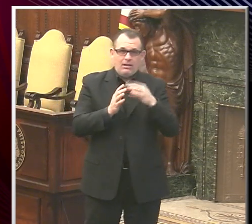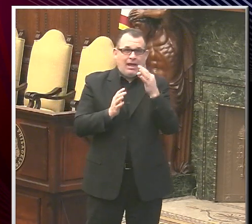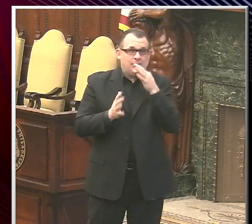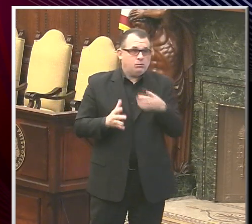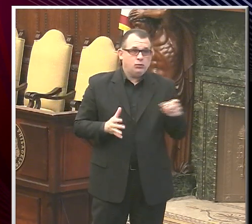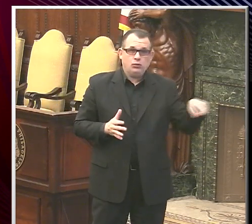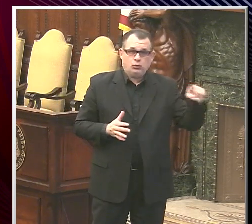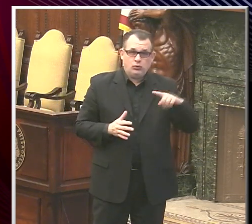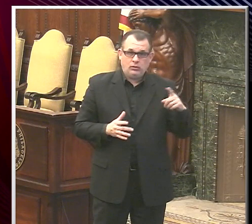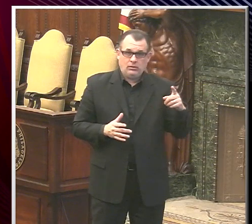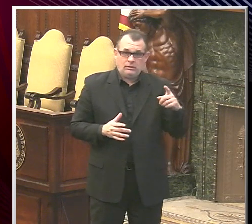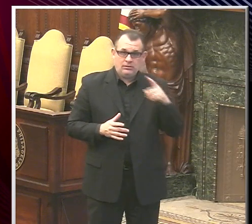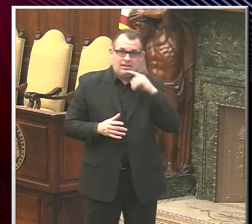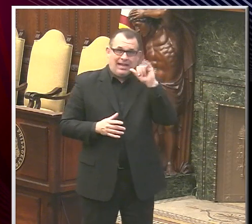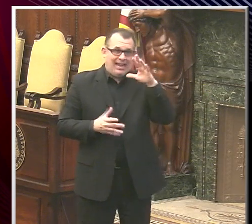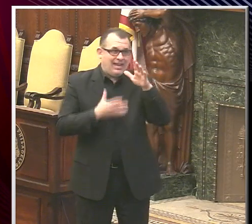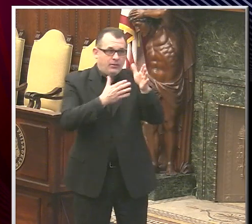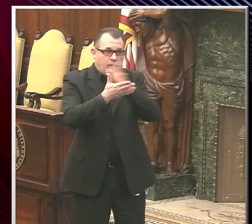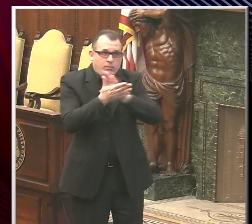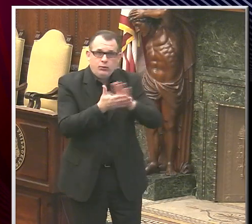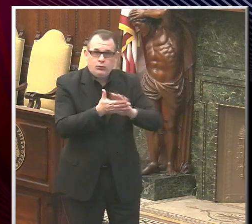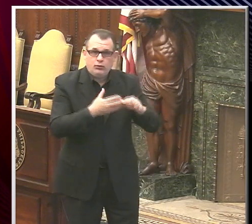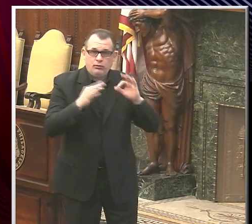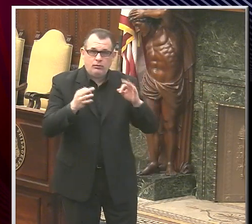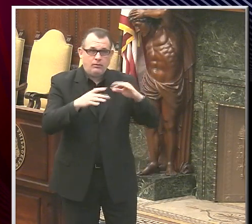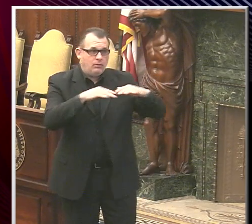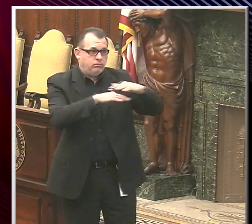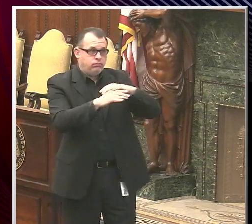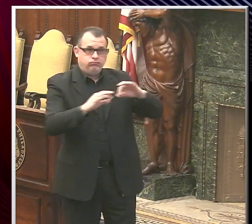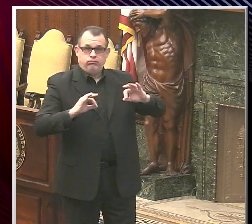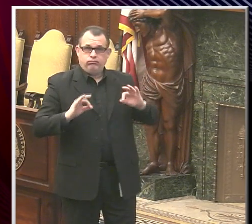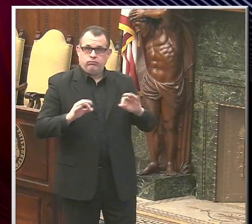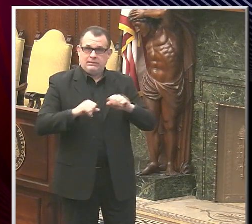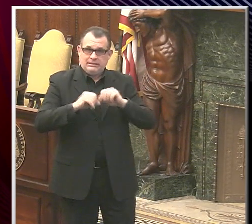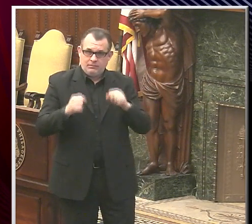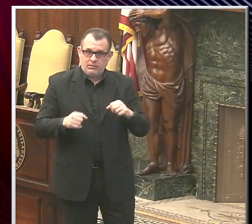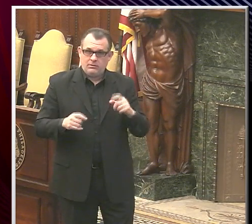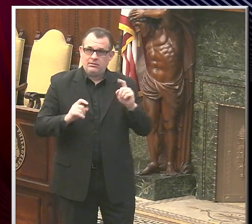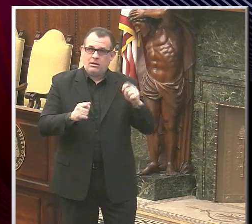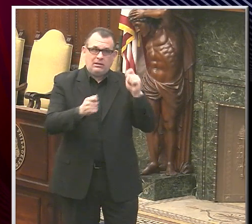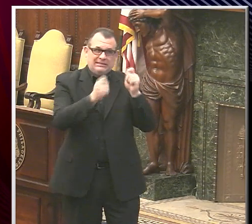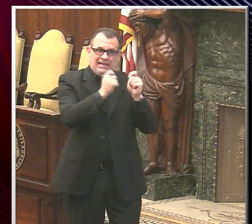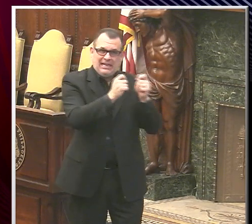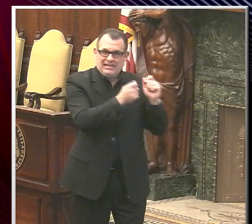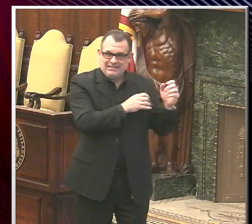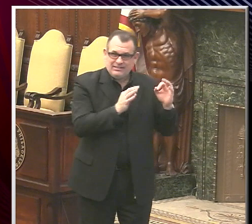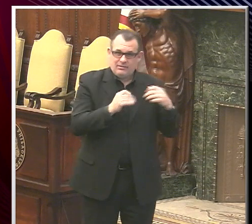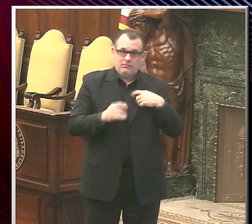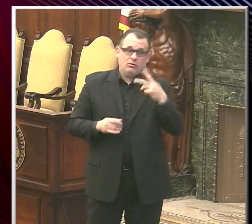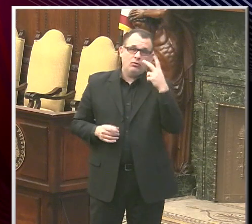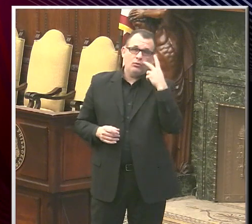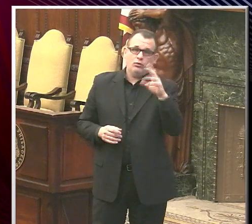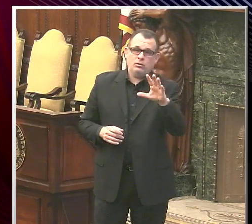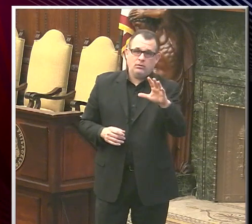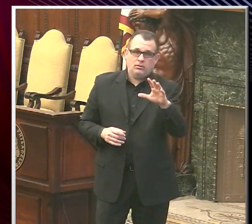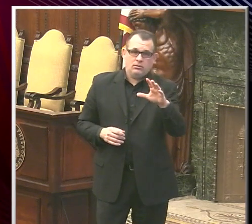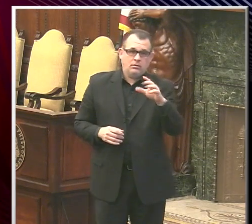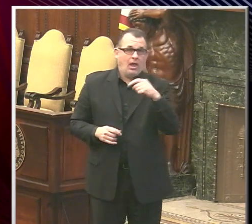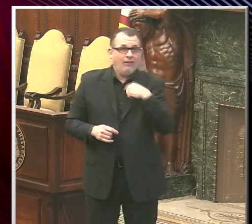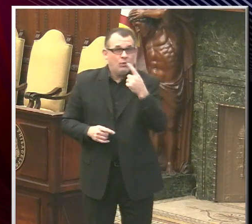an air purification or air handling to, to make those changes. And look, everybody, as I said, from the beginning,